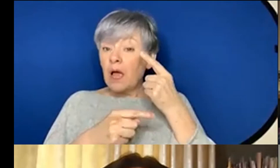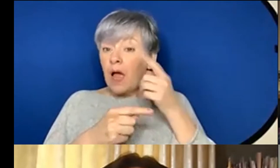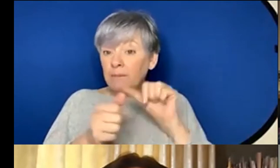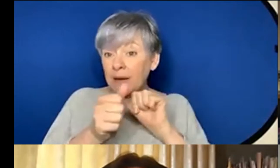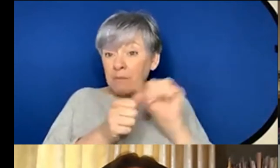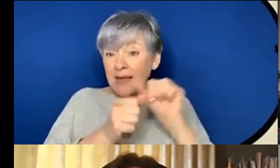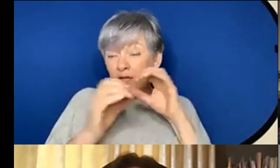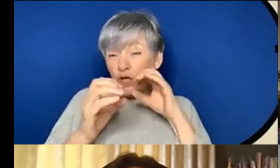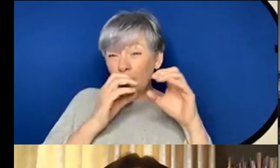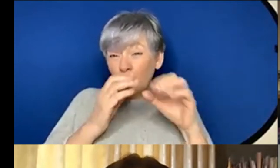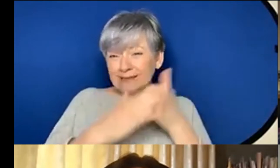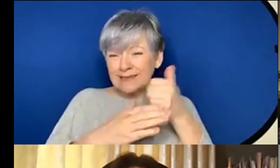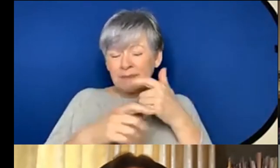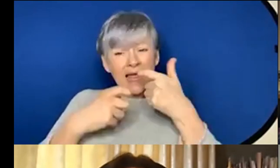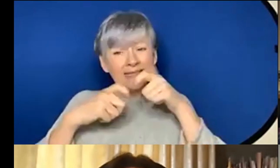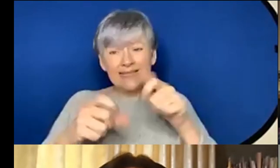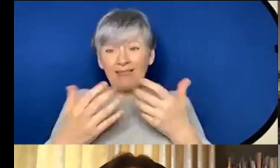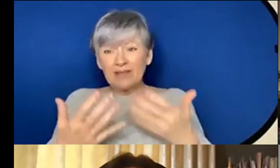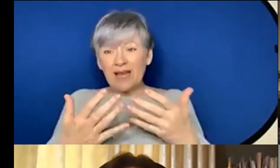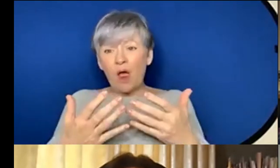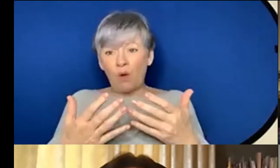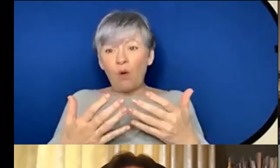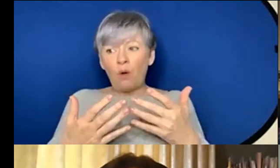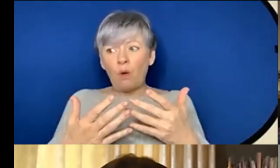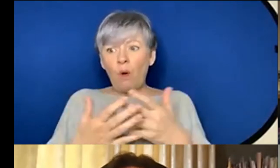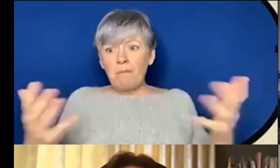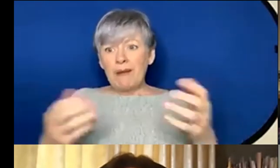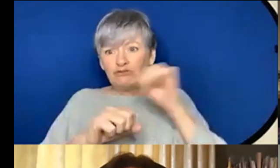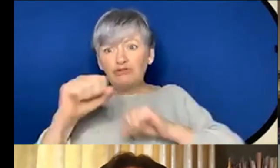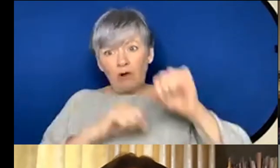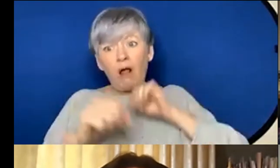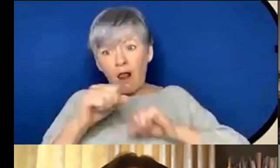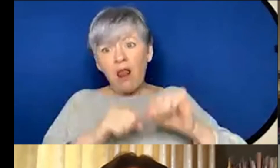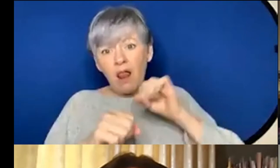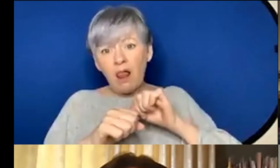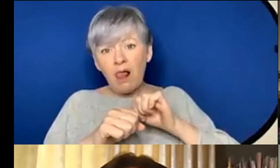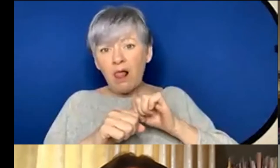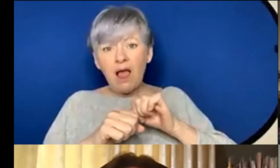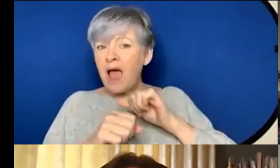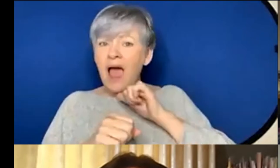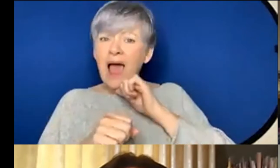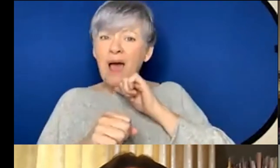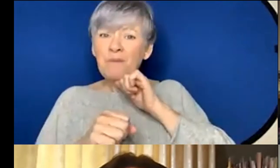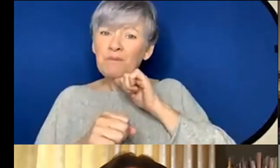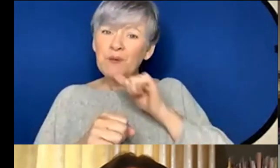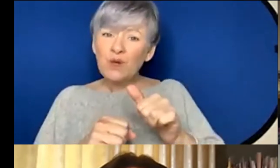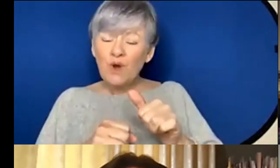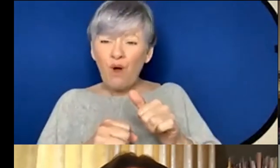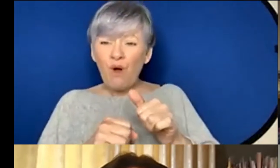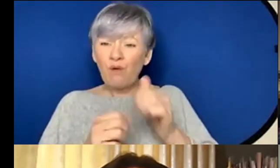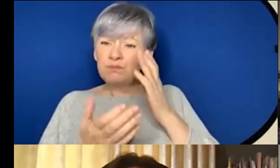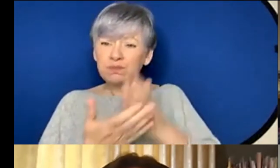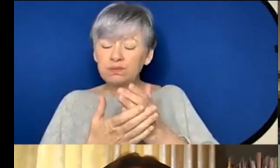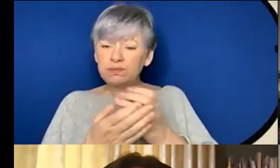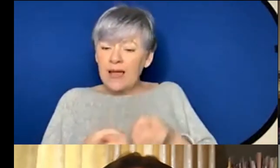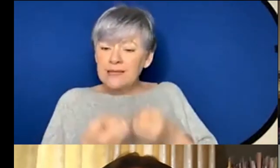skills but I still even now I still find it a big struggle like I'm just not I'm just by nature I'm just not that assertive really I